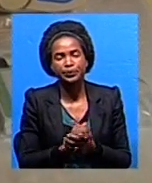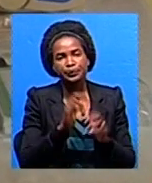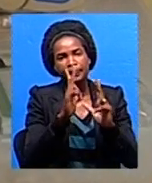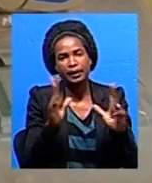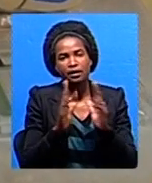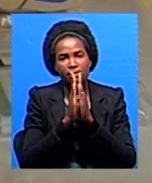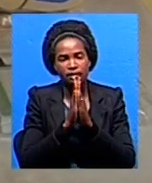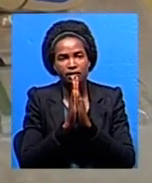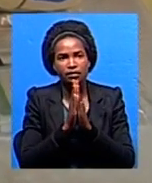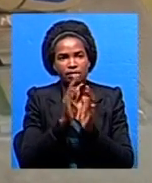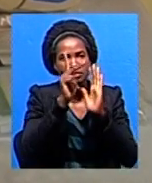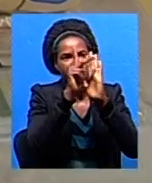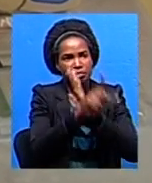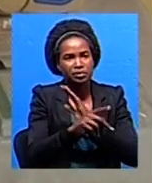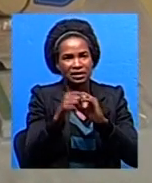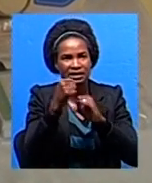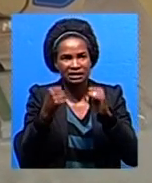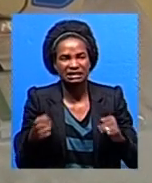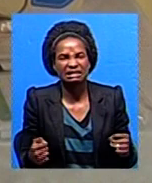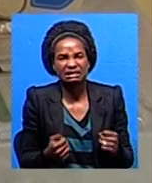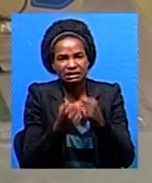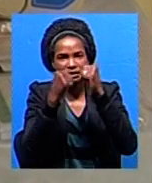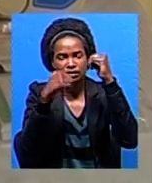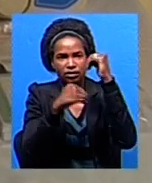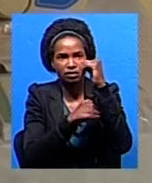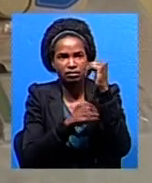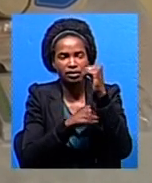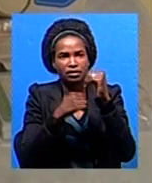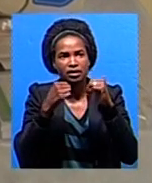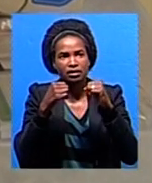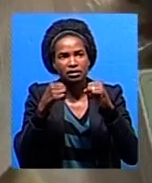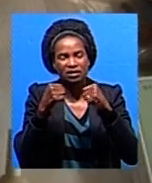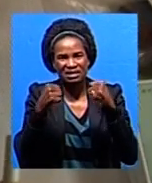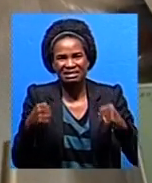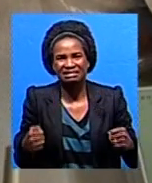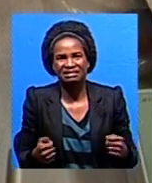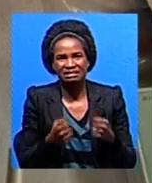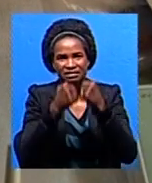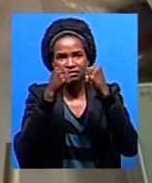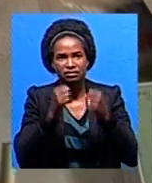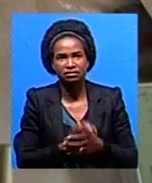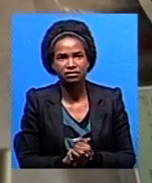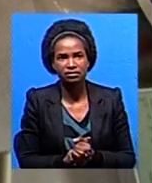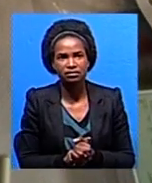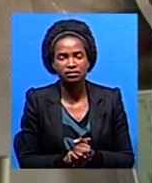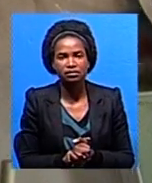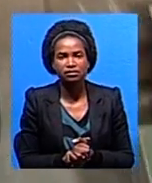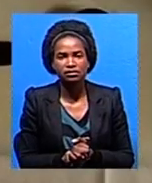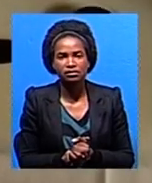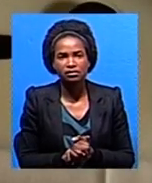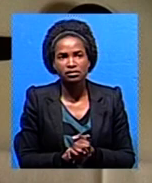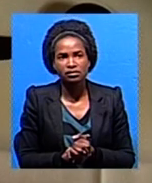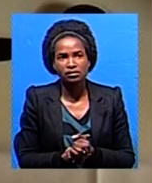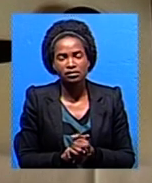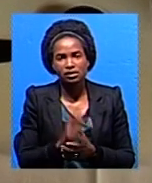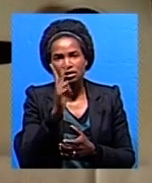are urged to report road accidents to the fund's accident response number which is 0819682 so that road